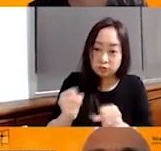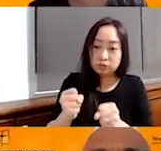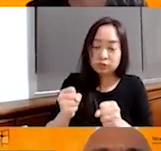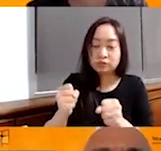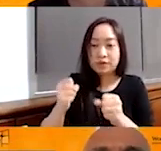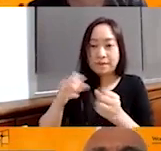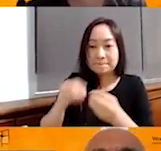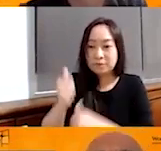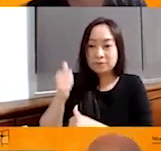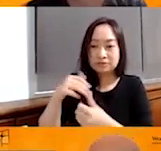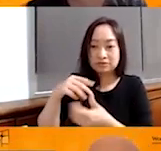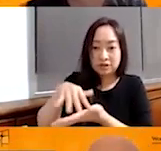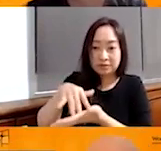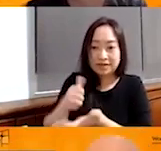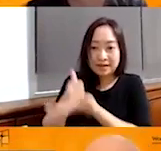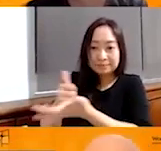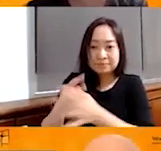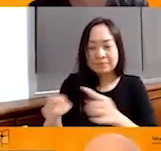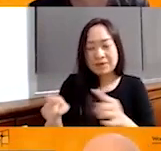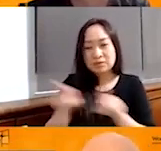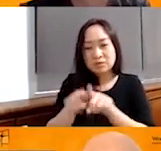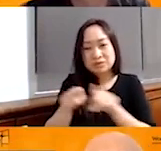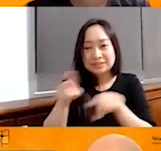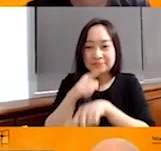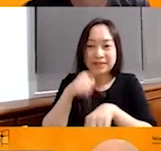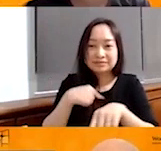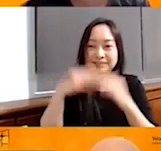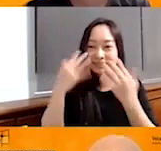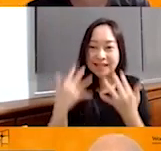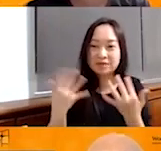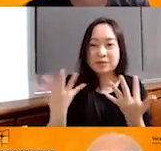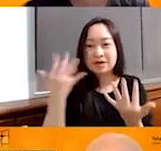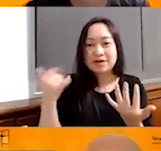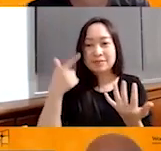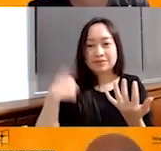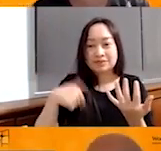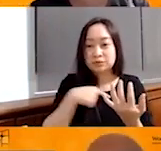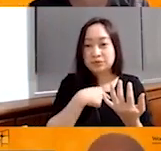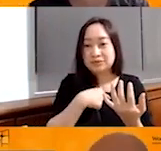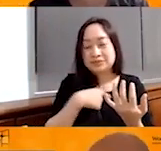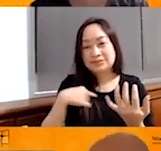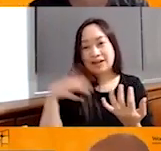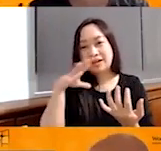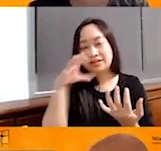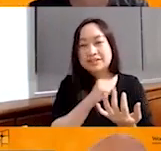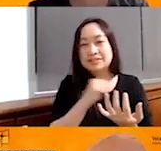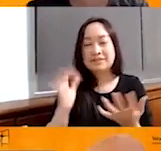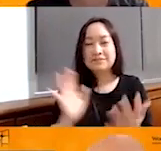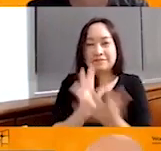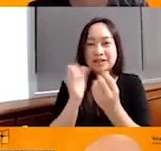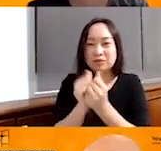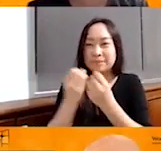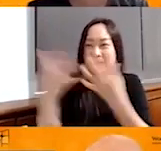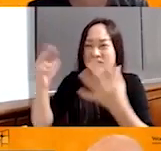most vulnerable. But sad that, you know, we have to be, I guess, being, I guess, faced with so many needs and